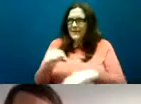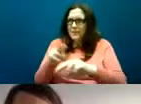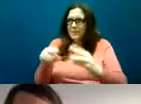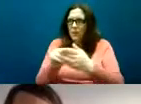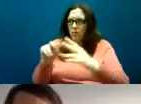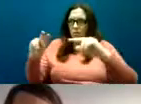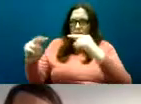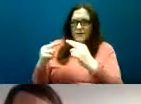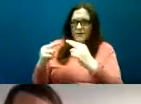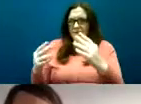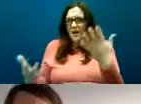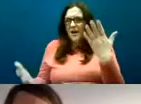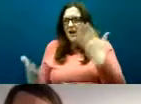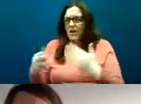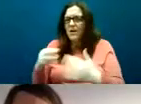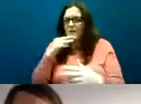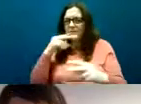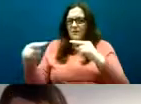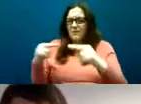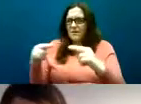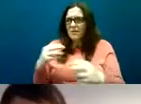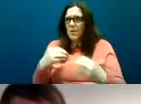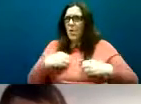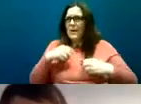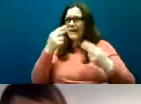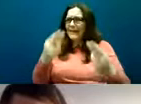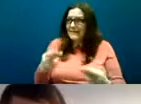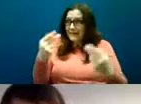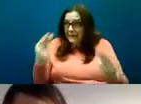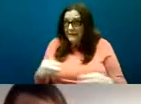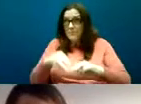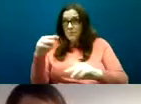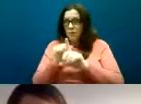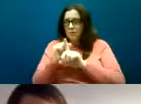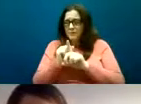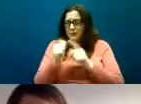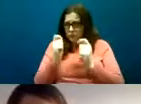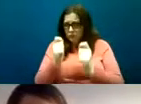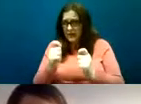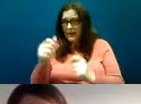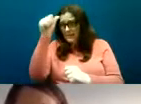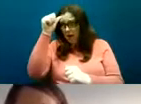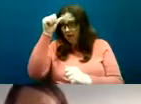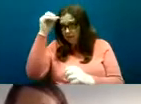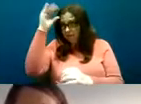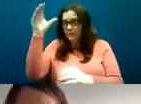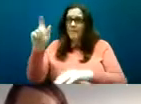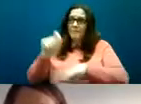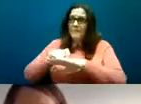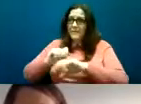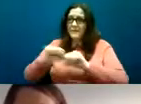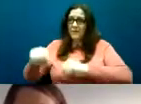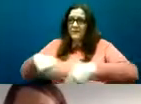and knowledge acquisition to help them to optimally provide services for clients with autism so